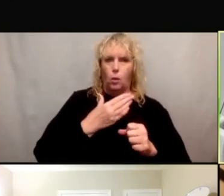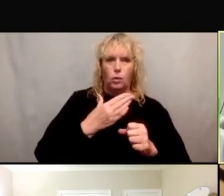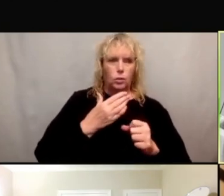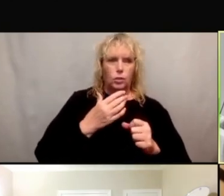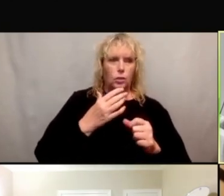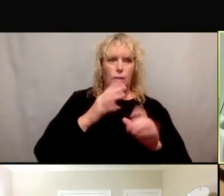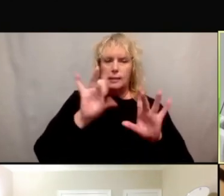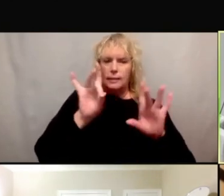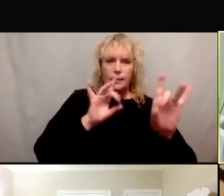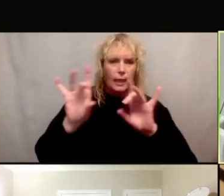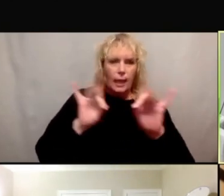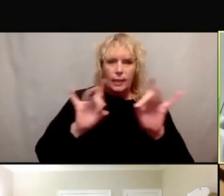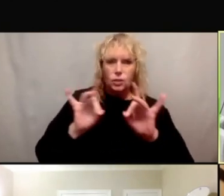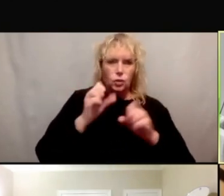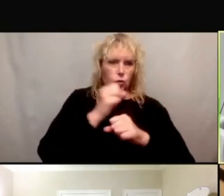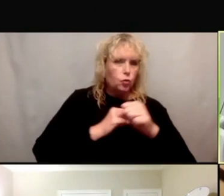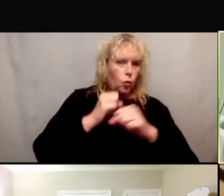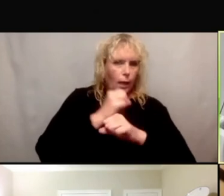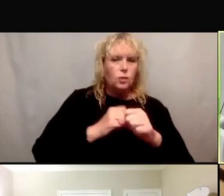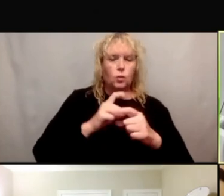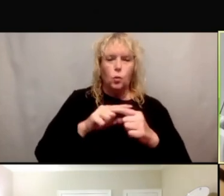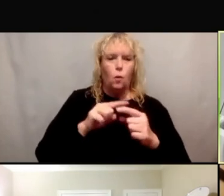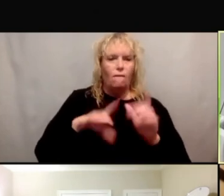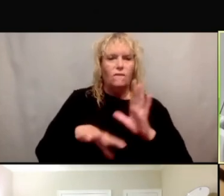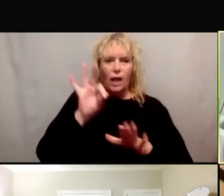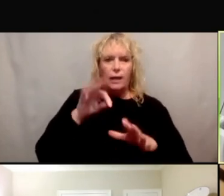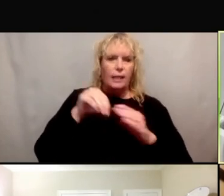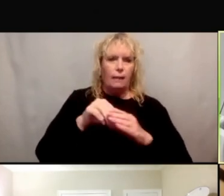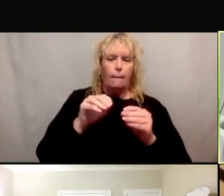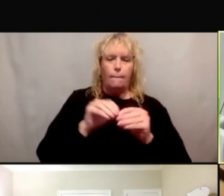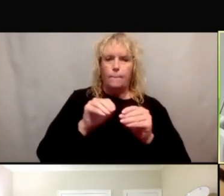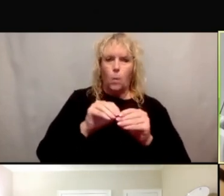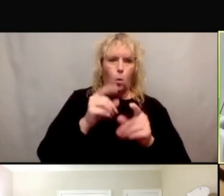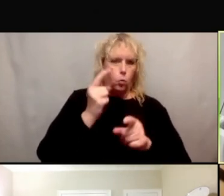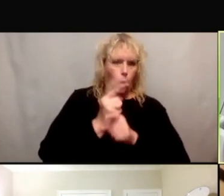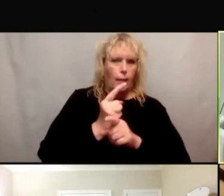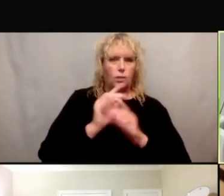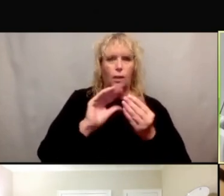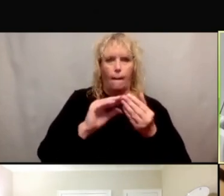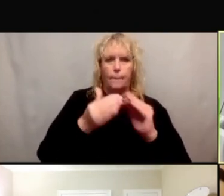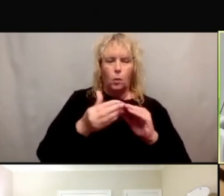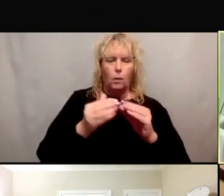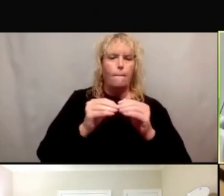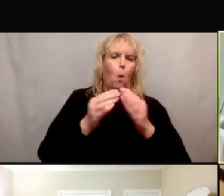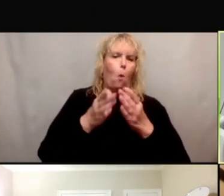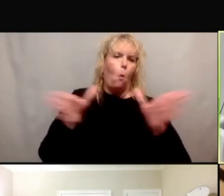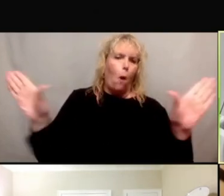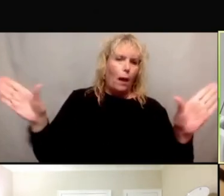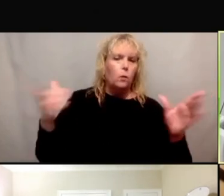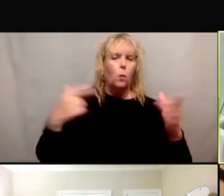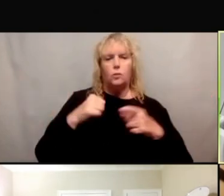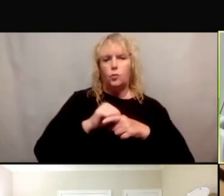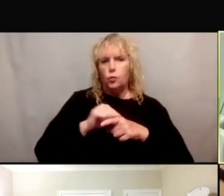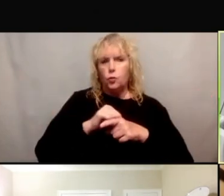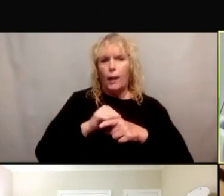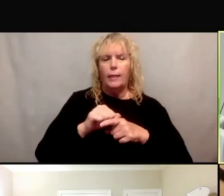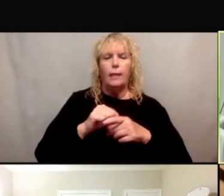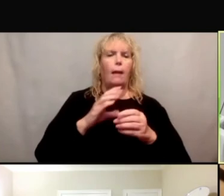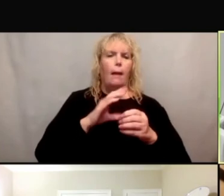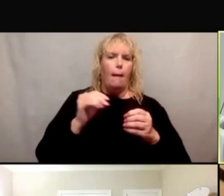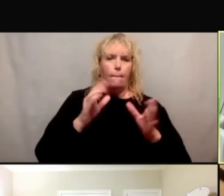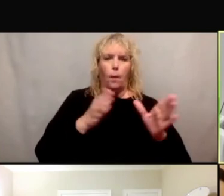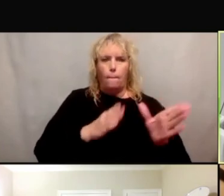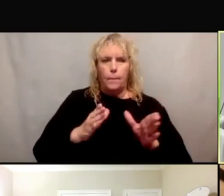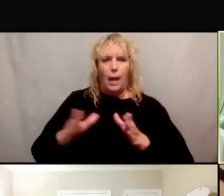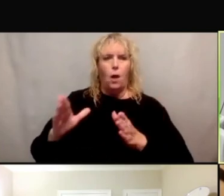to find the sites in the right communities that would allow wider access to the study centers. And we were training and preparing sites in new ways.